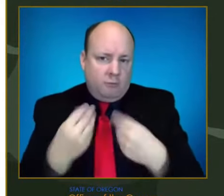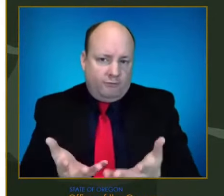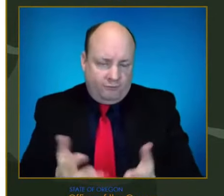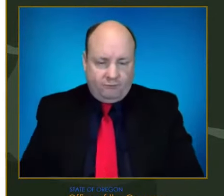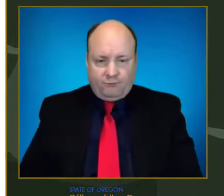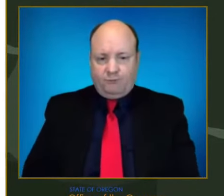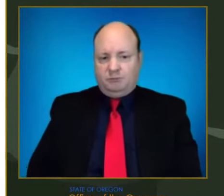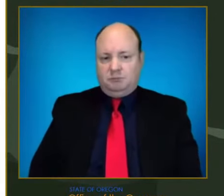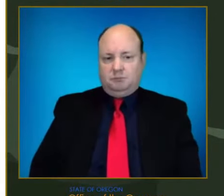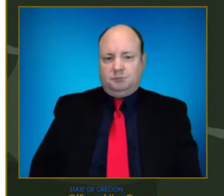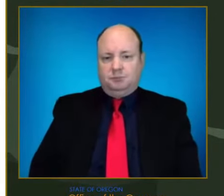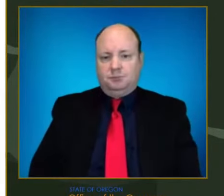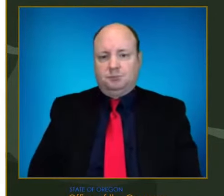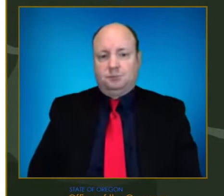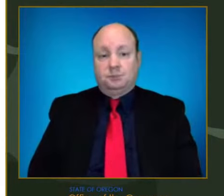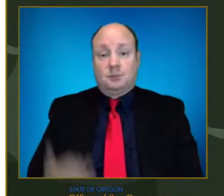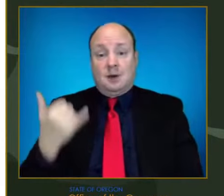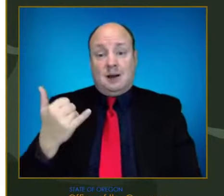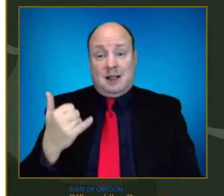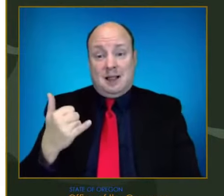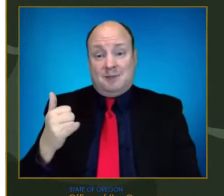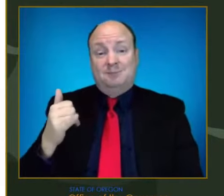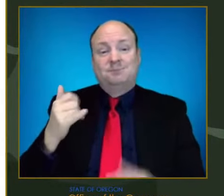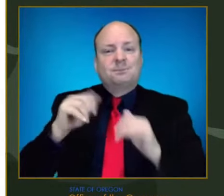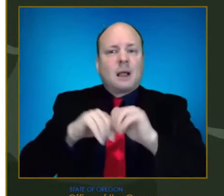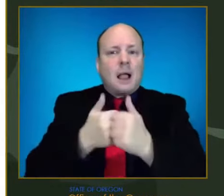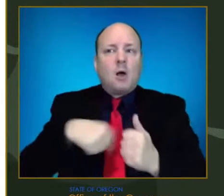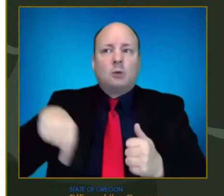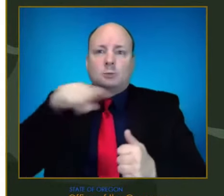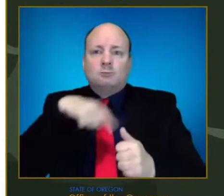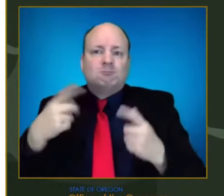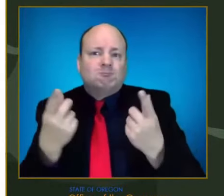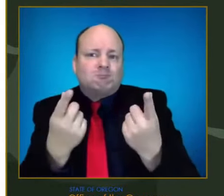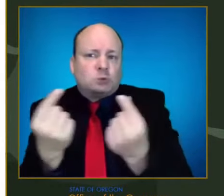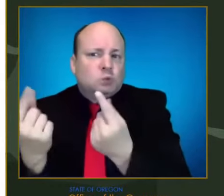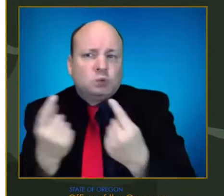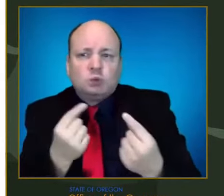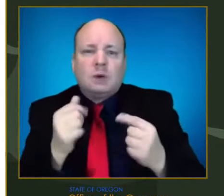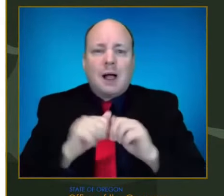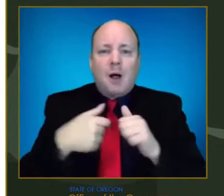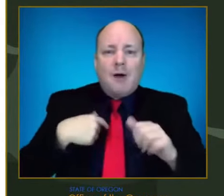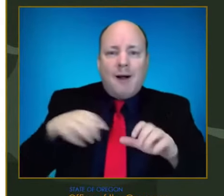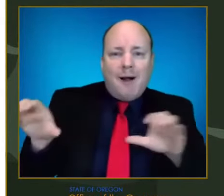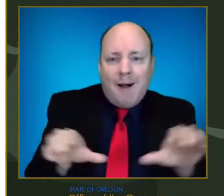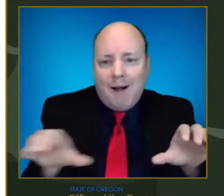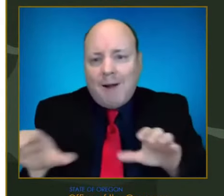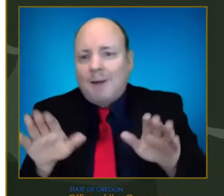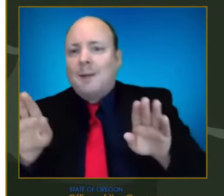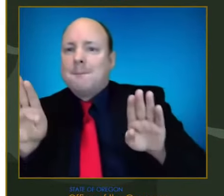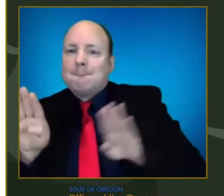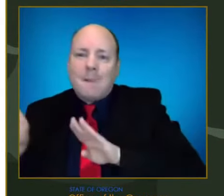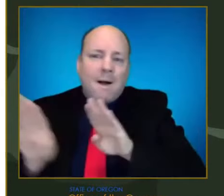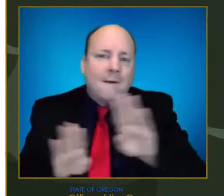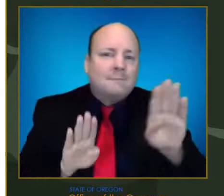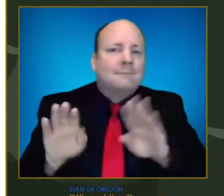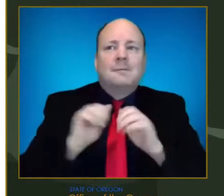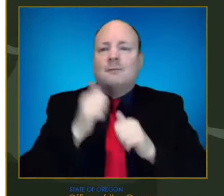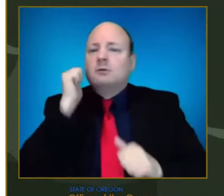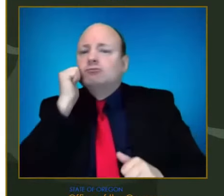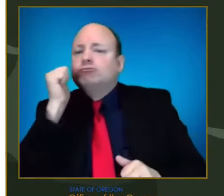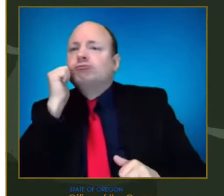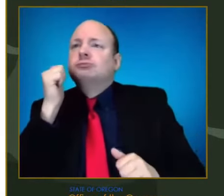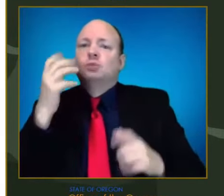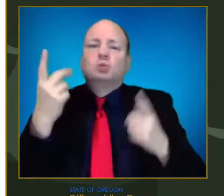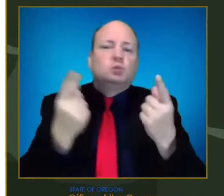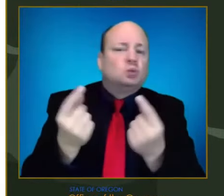The other part is behavior. And this of course is all the actions that everyone takes every day to avoid, uh, COVID. And it's something that we're